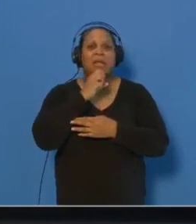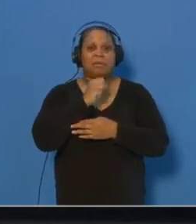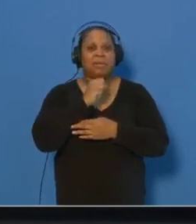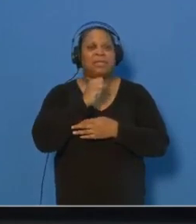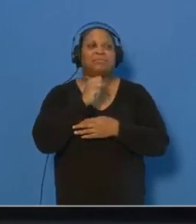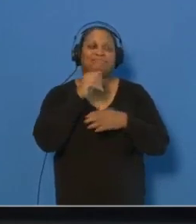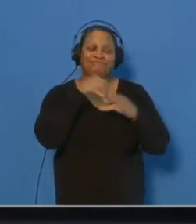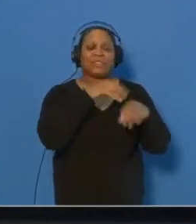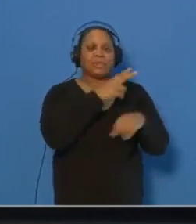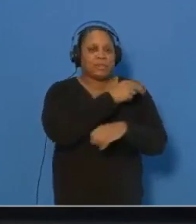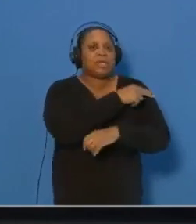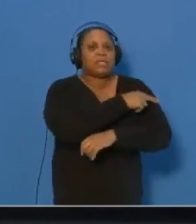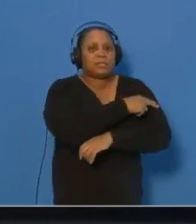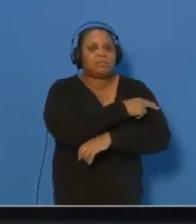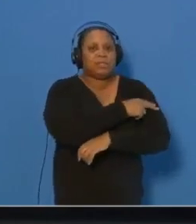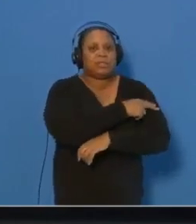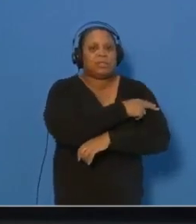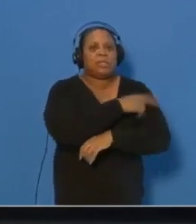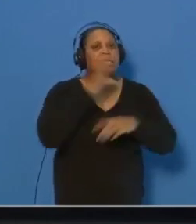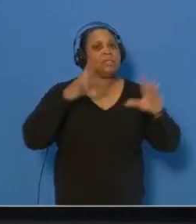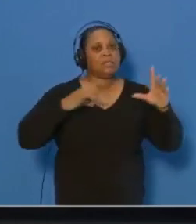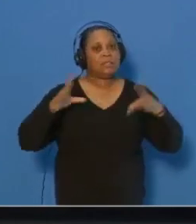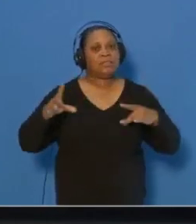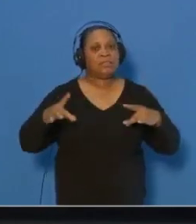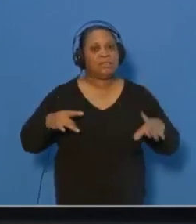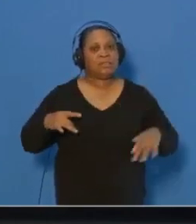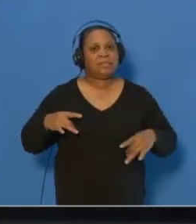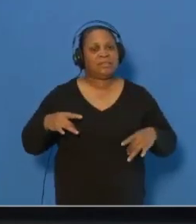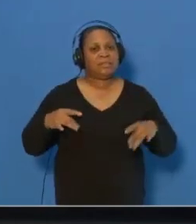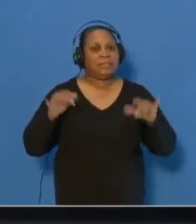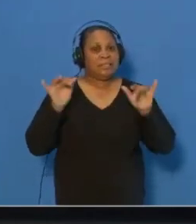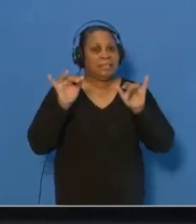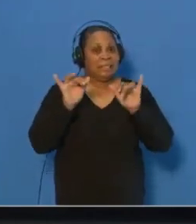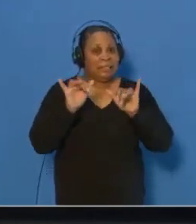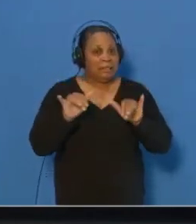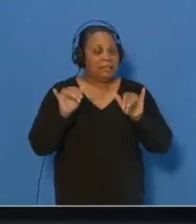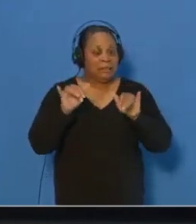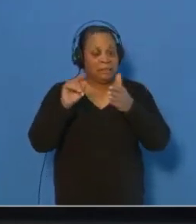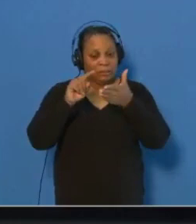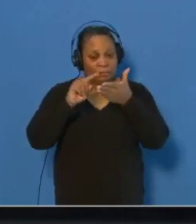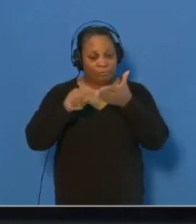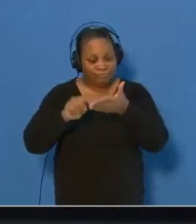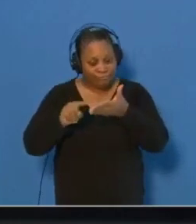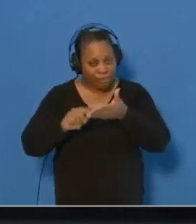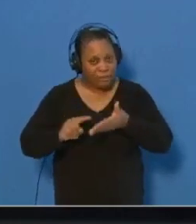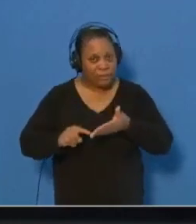had been hospitalized, and his source of transmission is still under investigation.